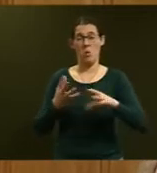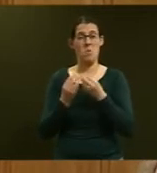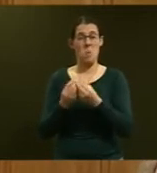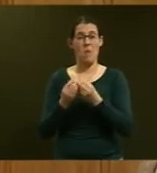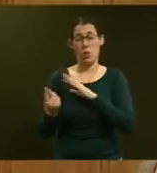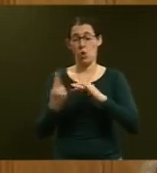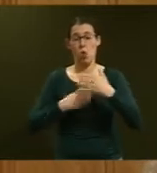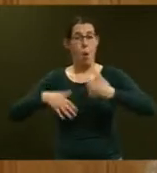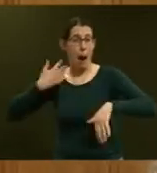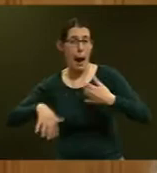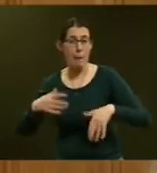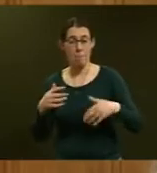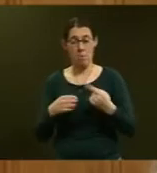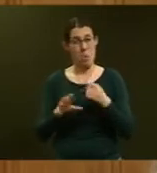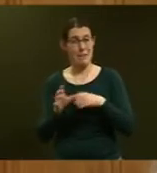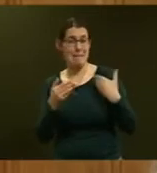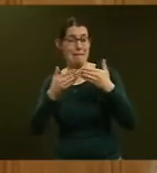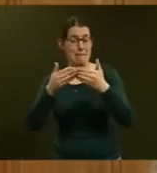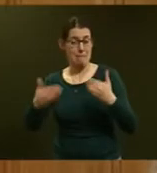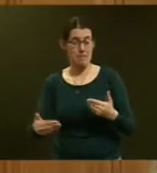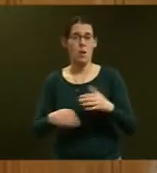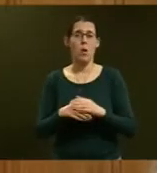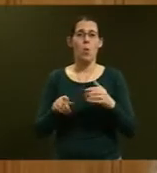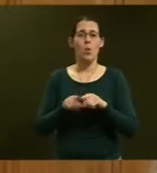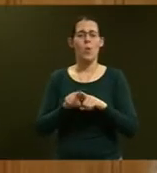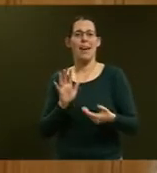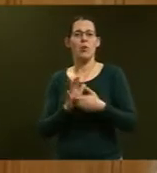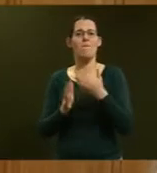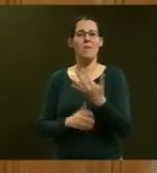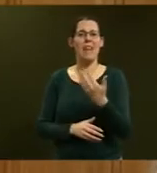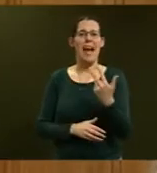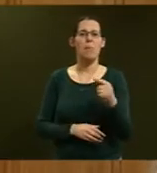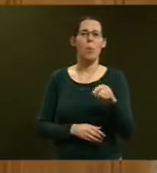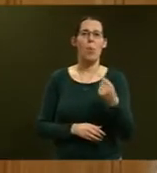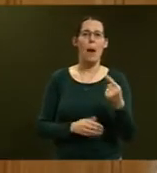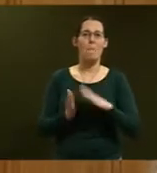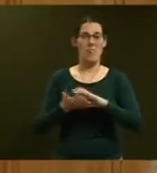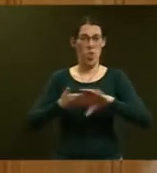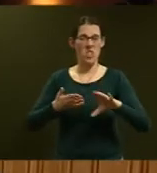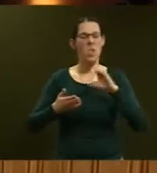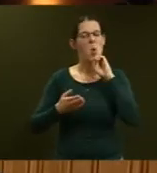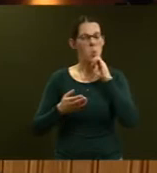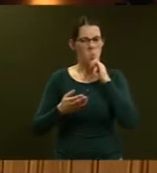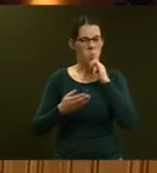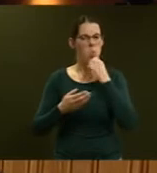all our regions. The extra $58.1 million will go a long way to addressing this matter.